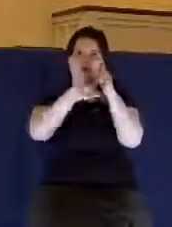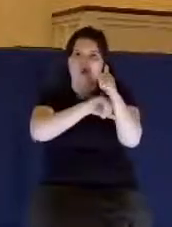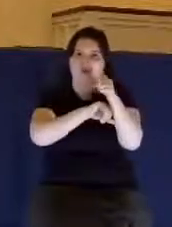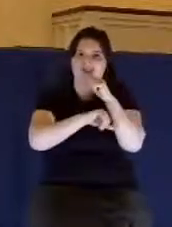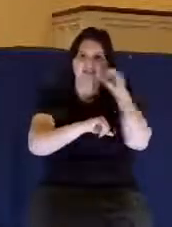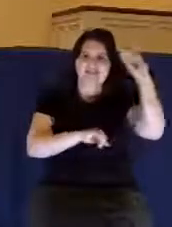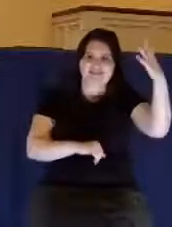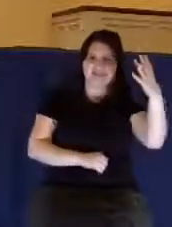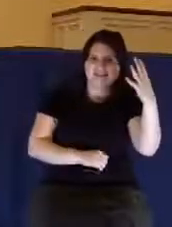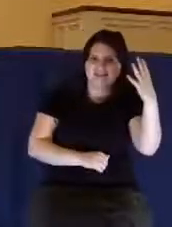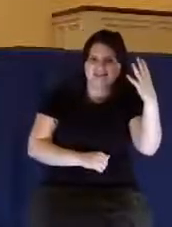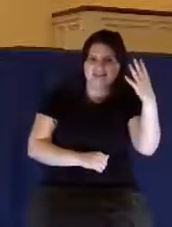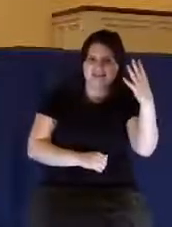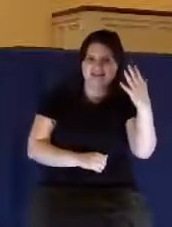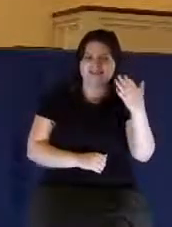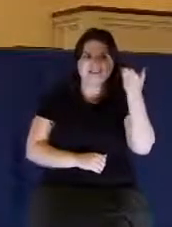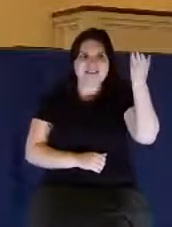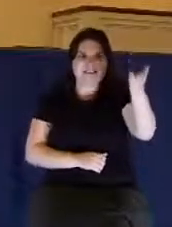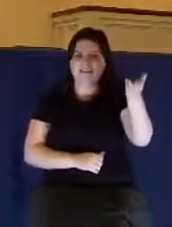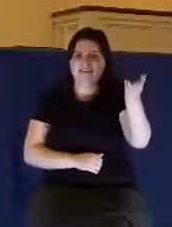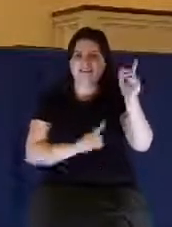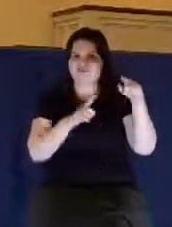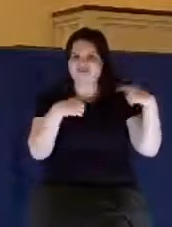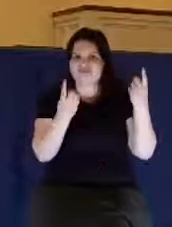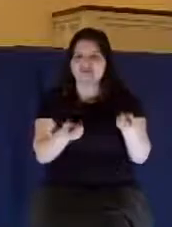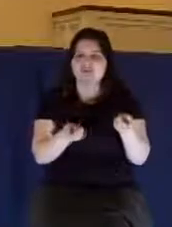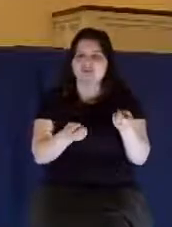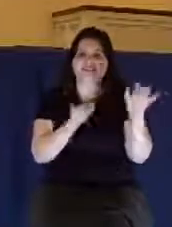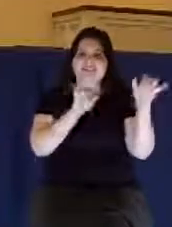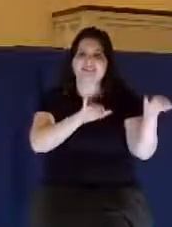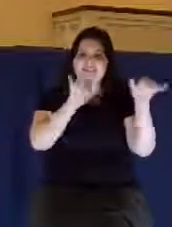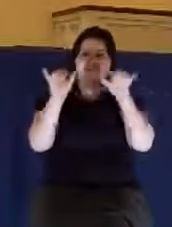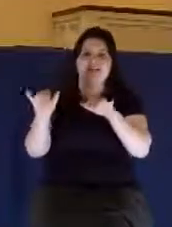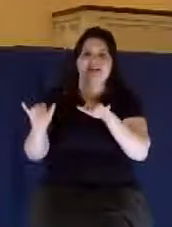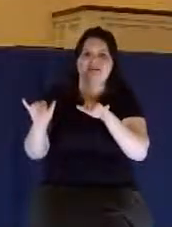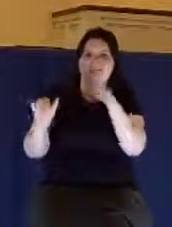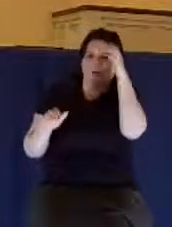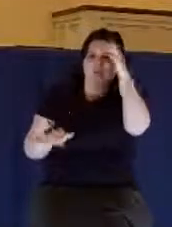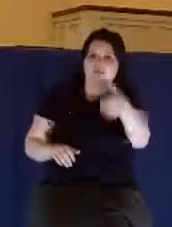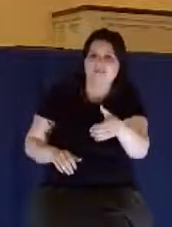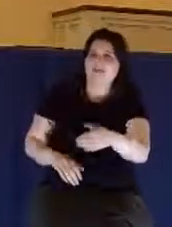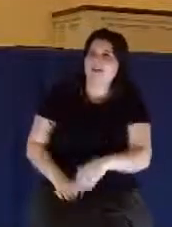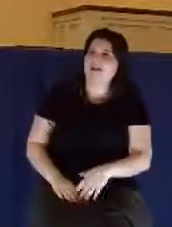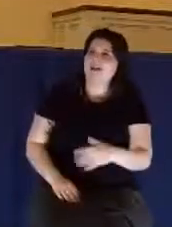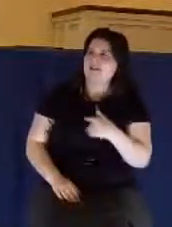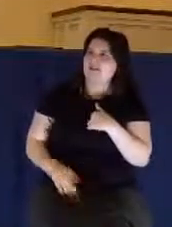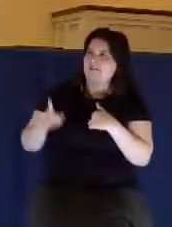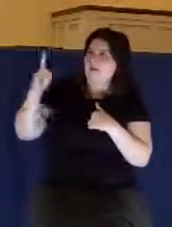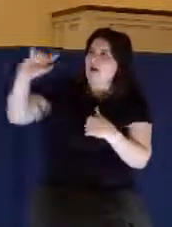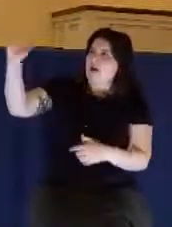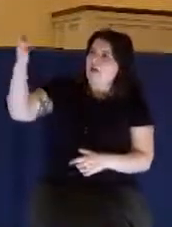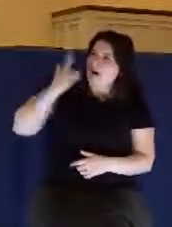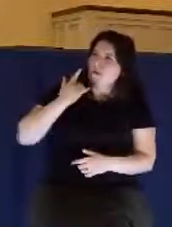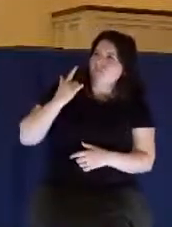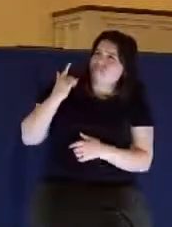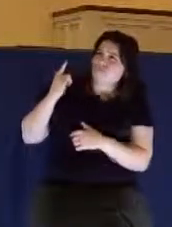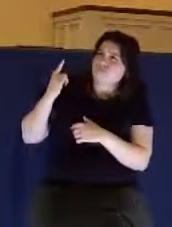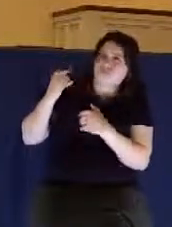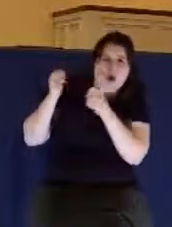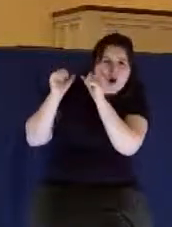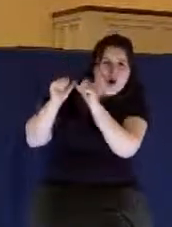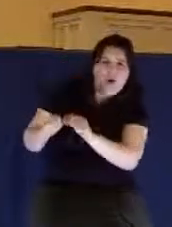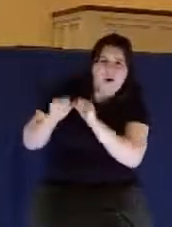And so behind life's darkest clouds, God's love is always shining. We veil it at times with our faithless fears.